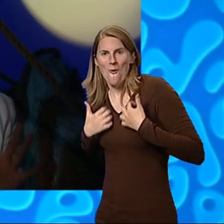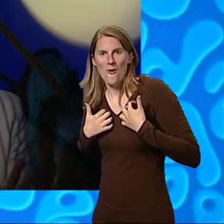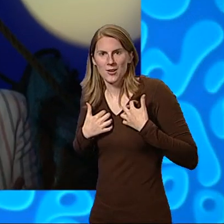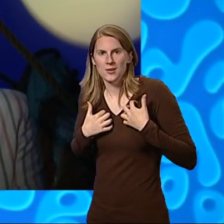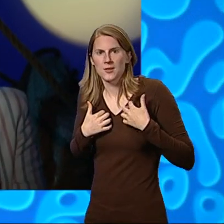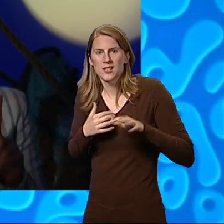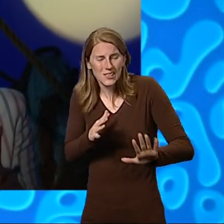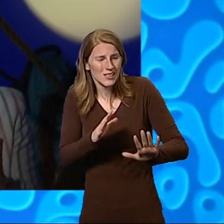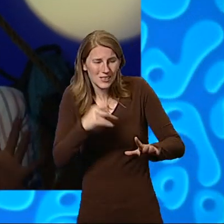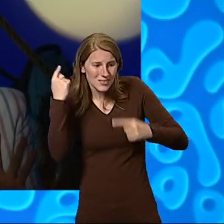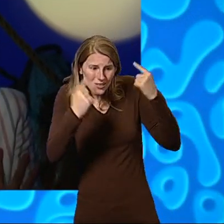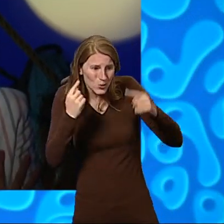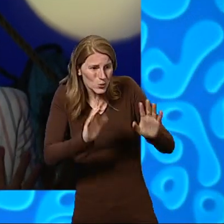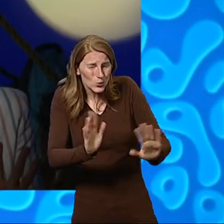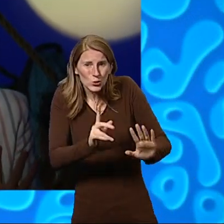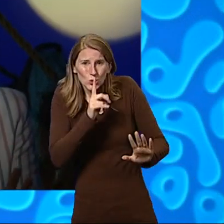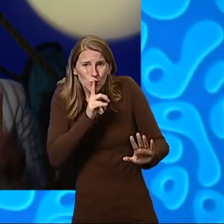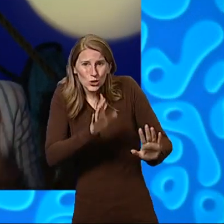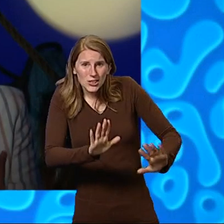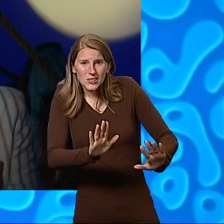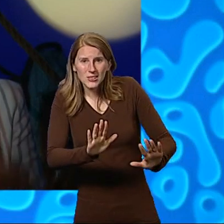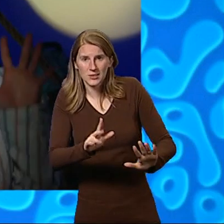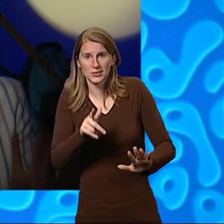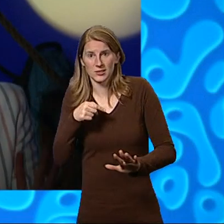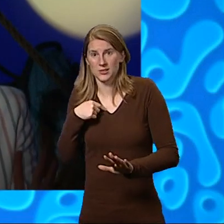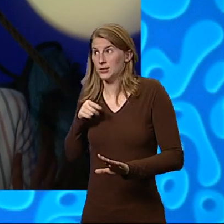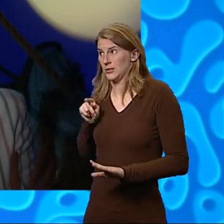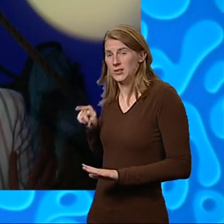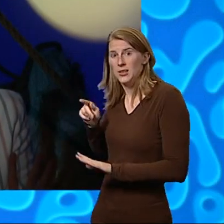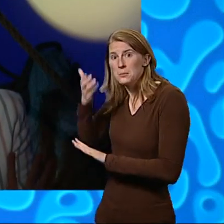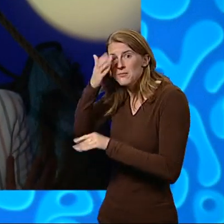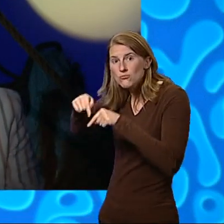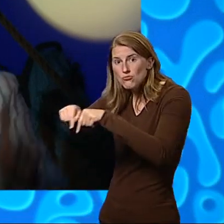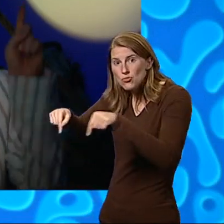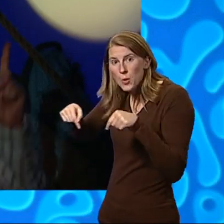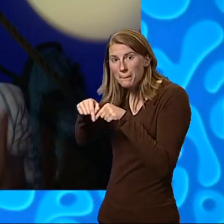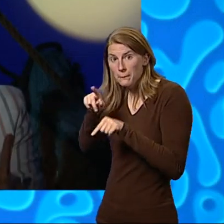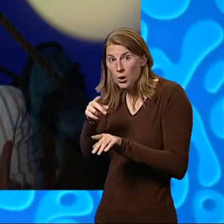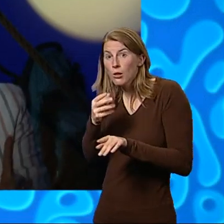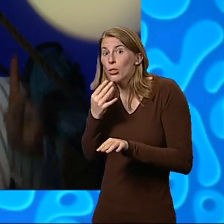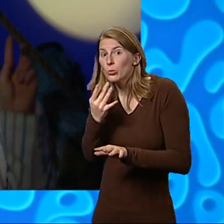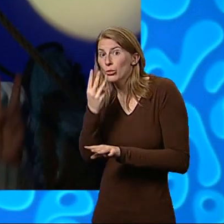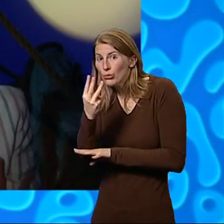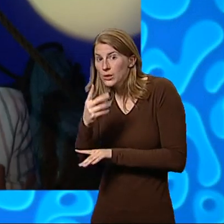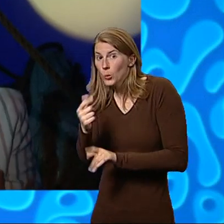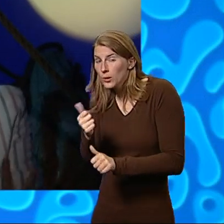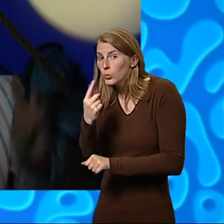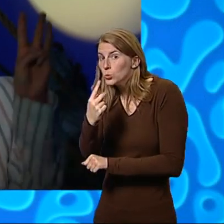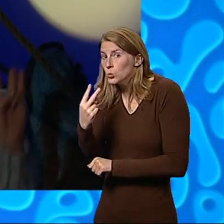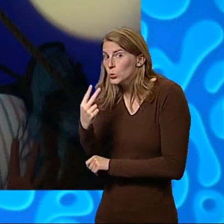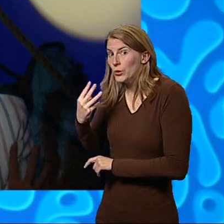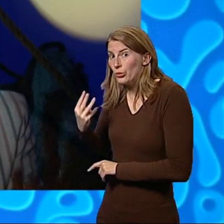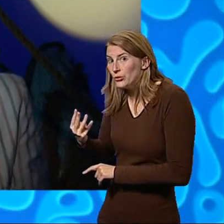Right. This is Patagonia's cabin. Get ready. On the count of three, okay? One, two,